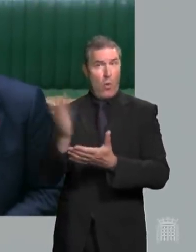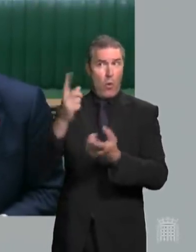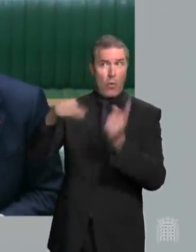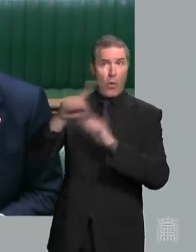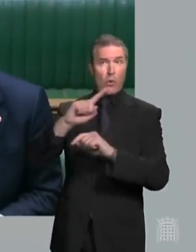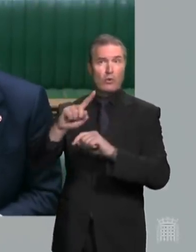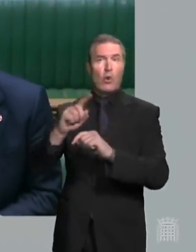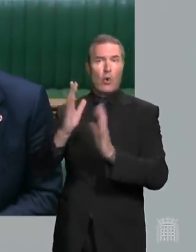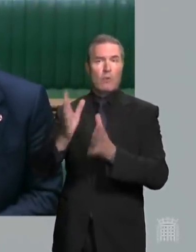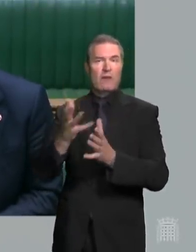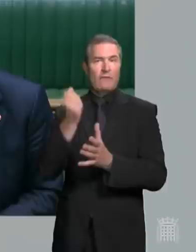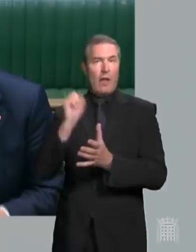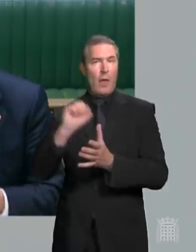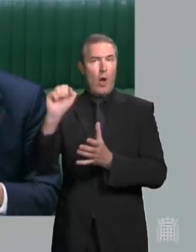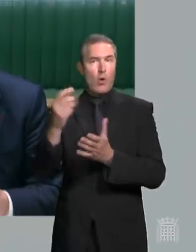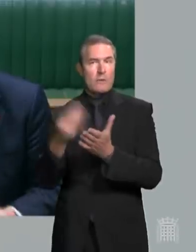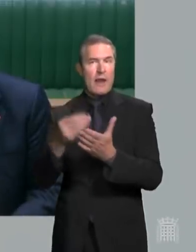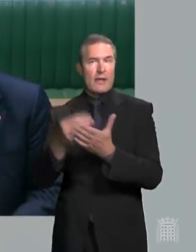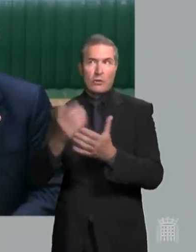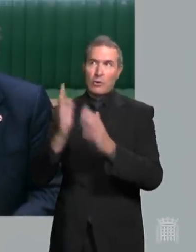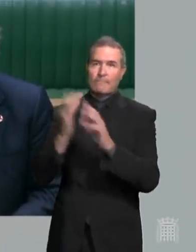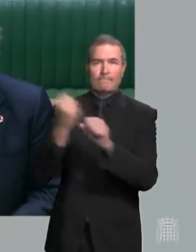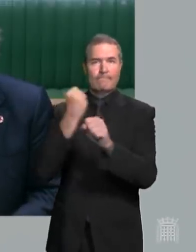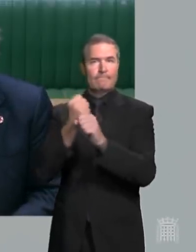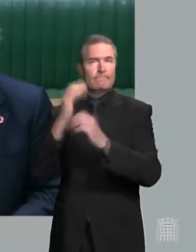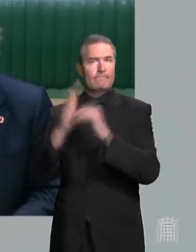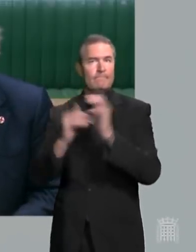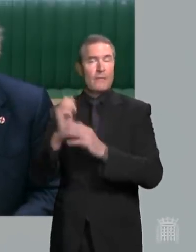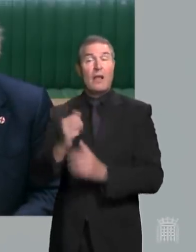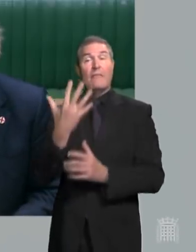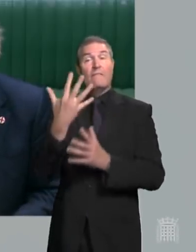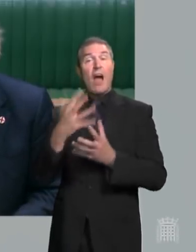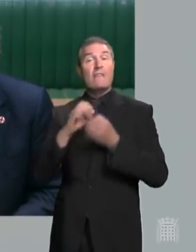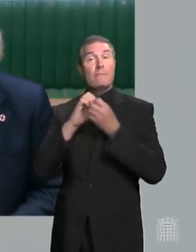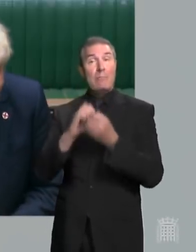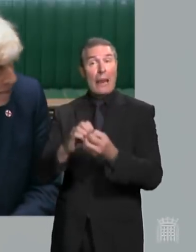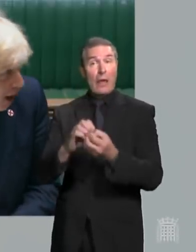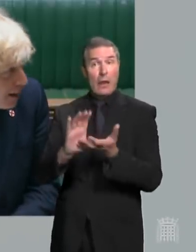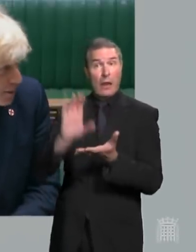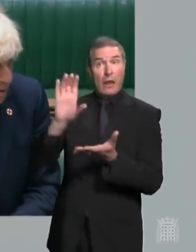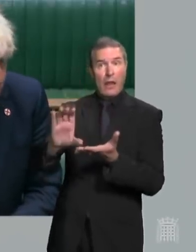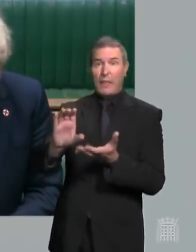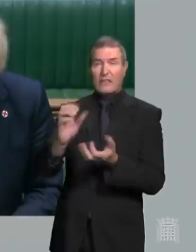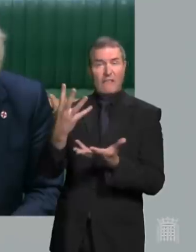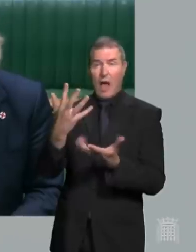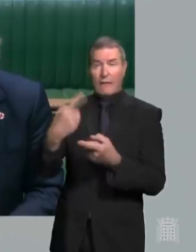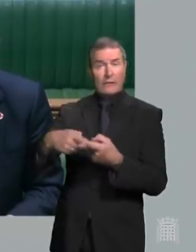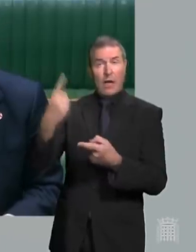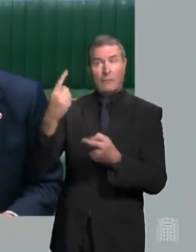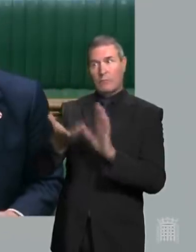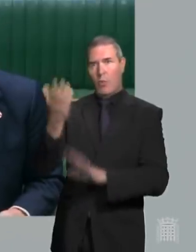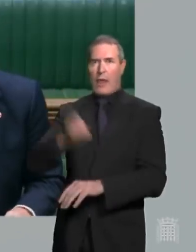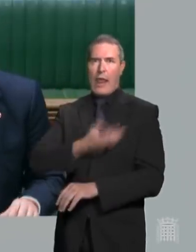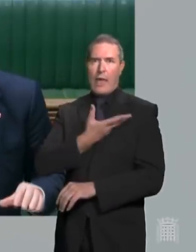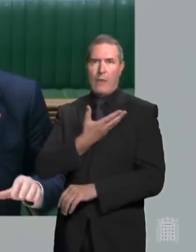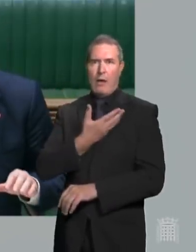have to remediate their buildings and I just remind you the £5 billion that we've provided is five times Mr Speaker what Labour offered to